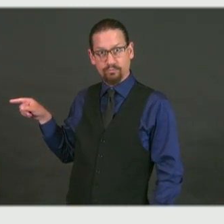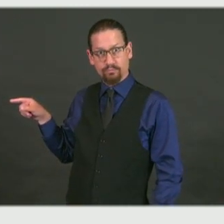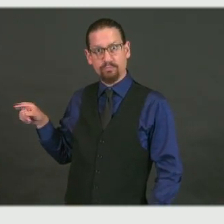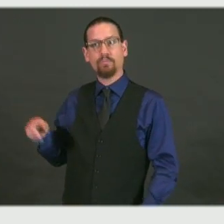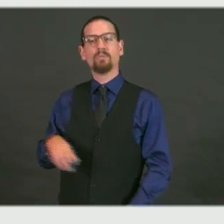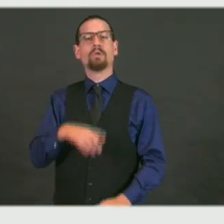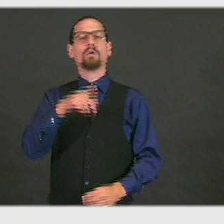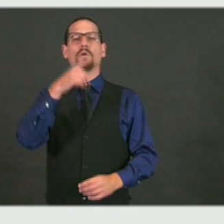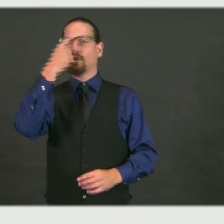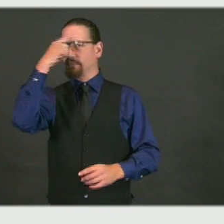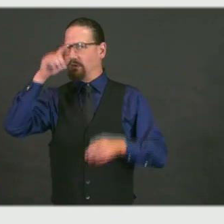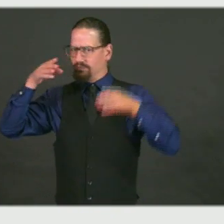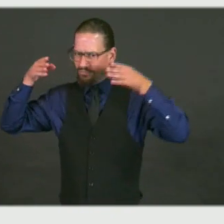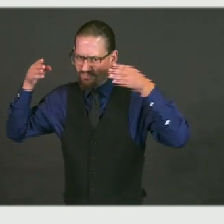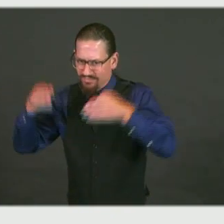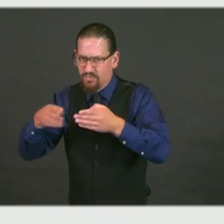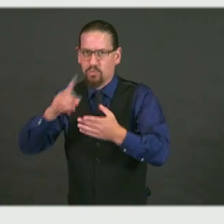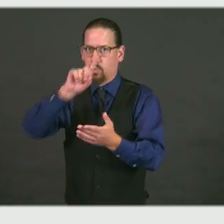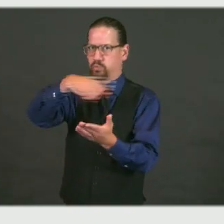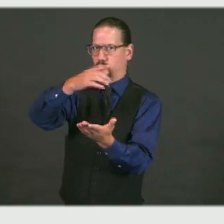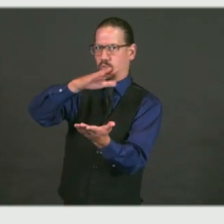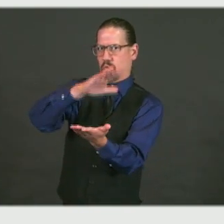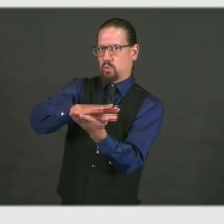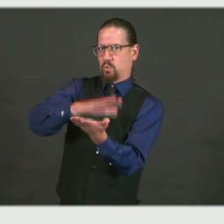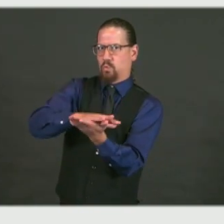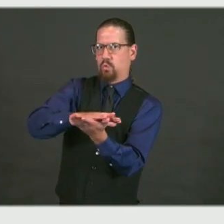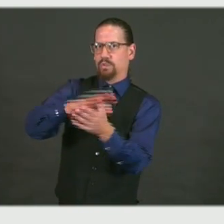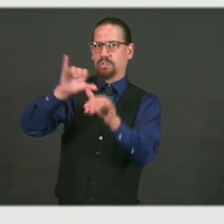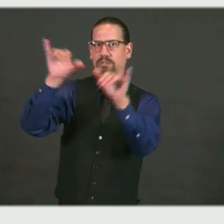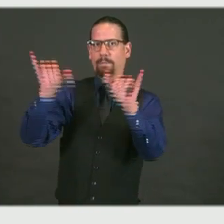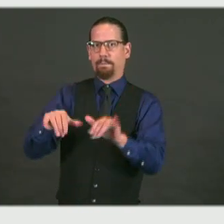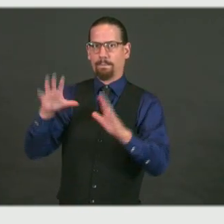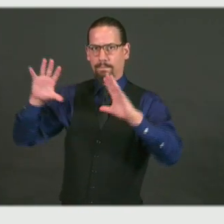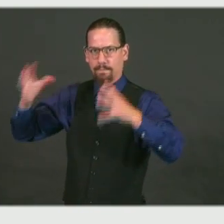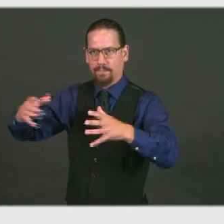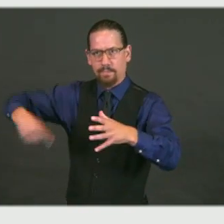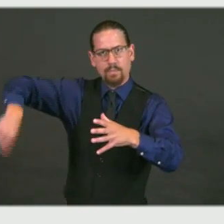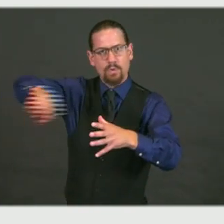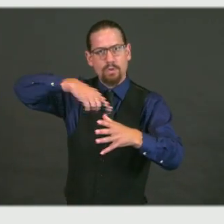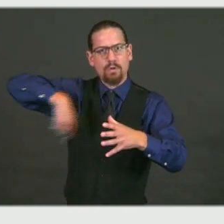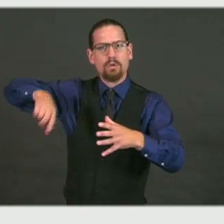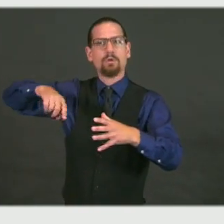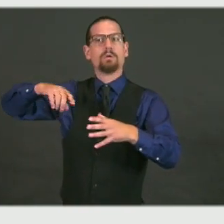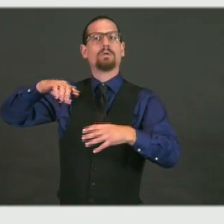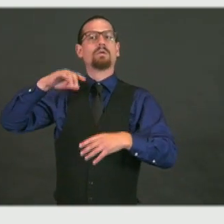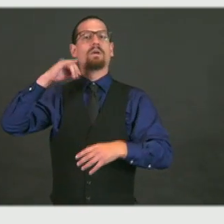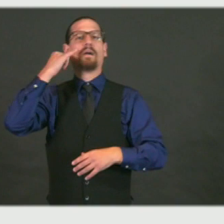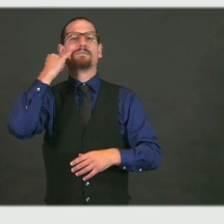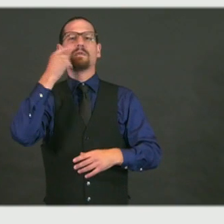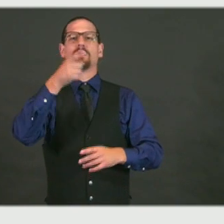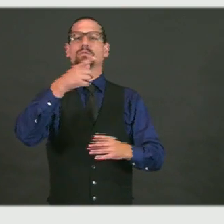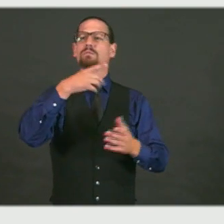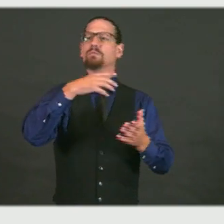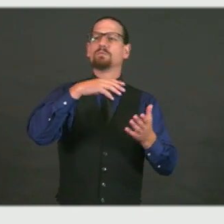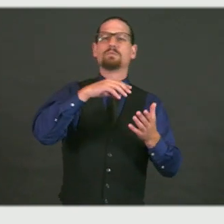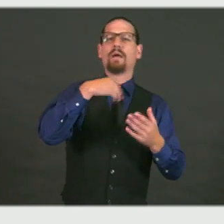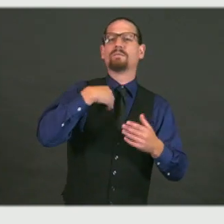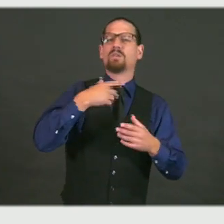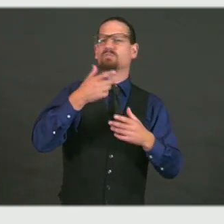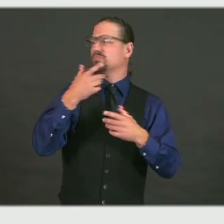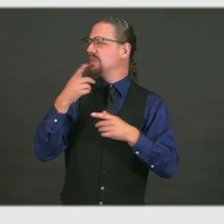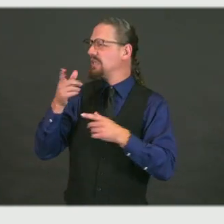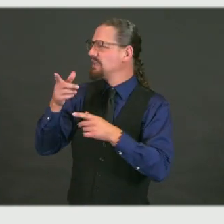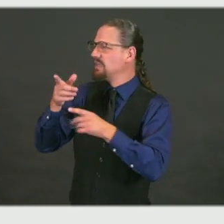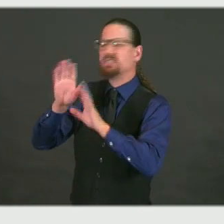Obviously, if you call your doctor and get a test that way, that is fine. You're going to get your test. You're going to be taken care of. But